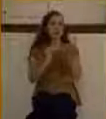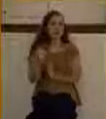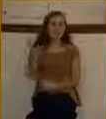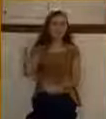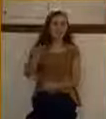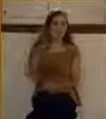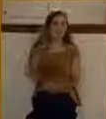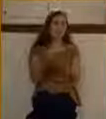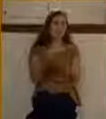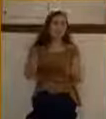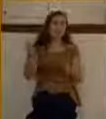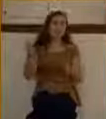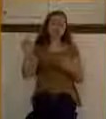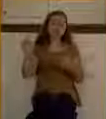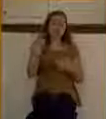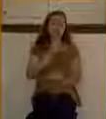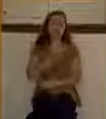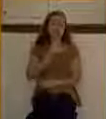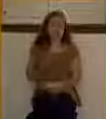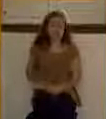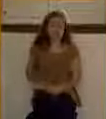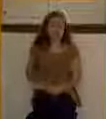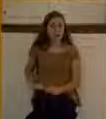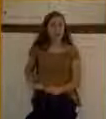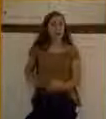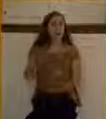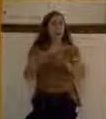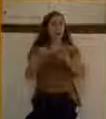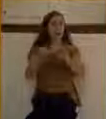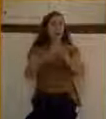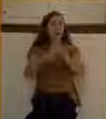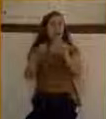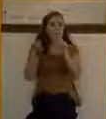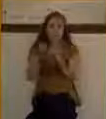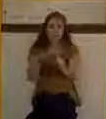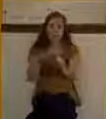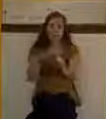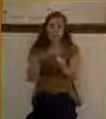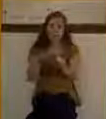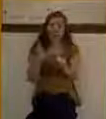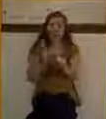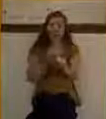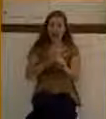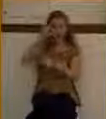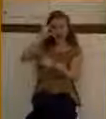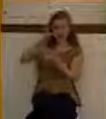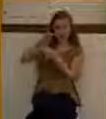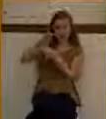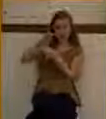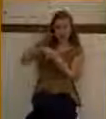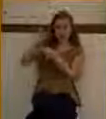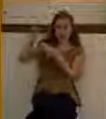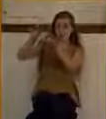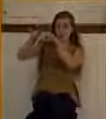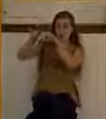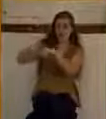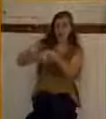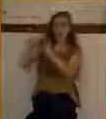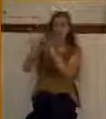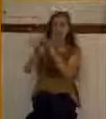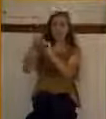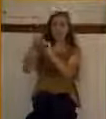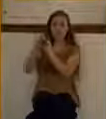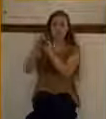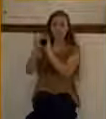was the Messiah. But the point is, it's important that our faith rests in the Jesus that is revealed in Scripture, not a Jesus